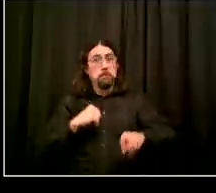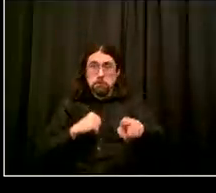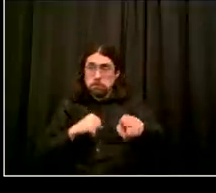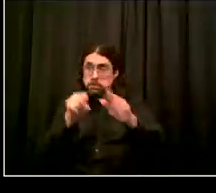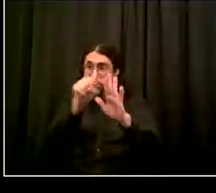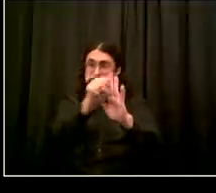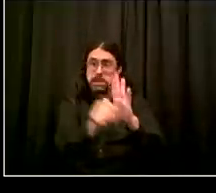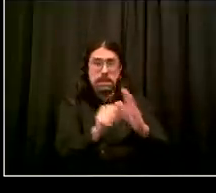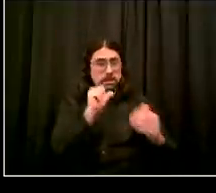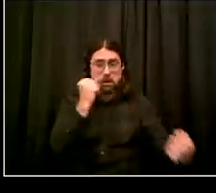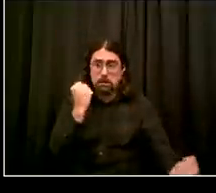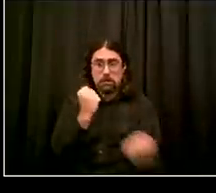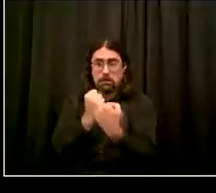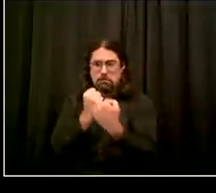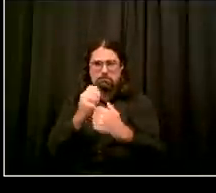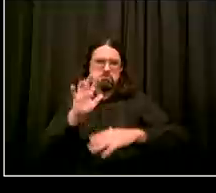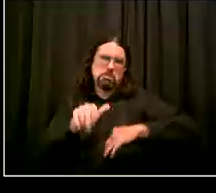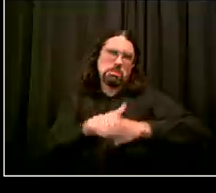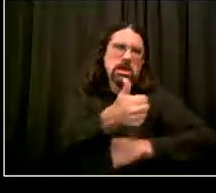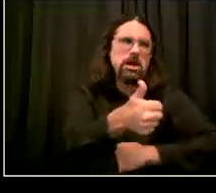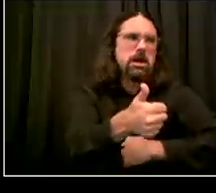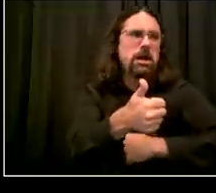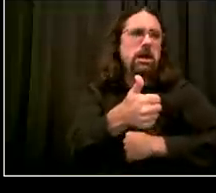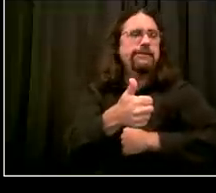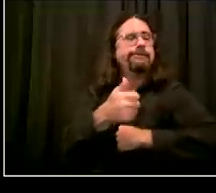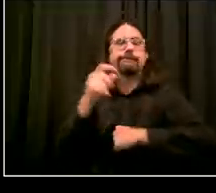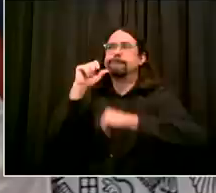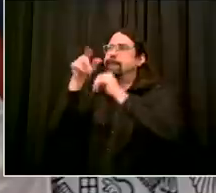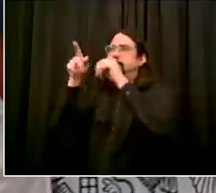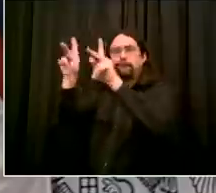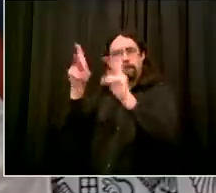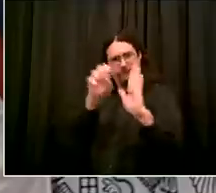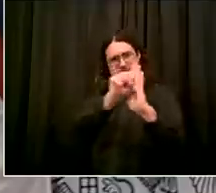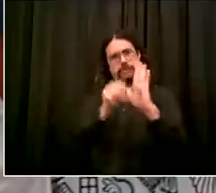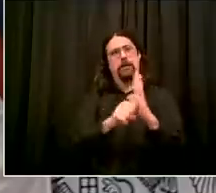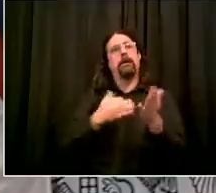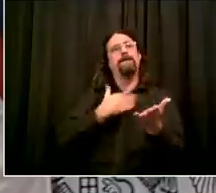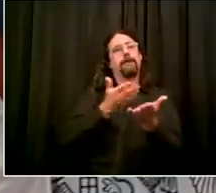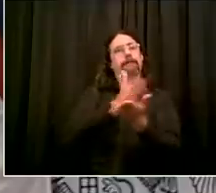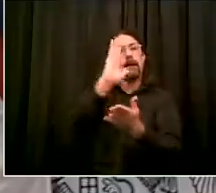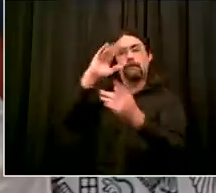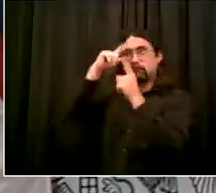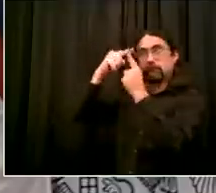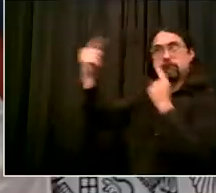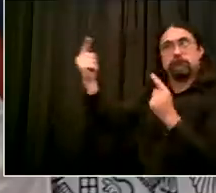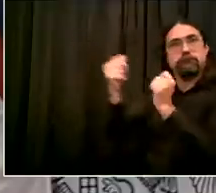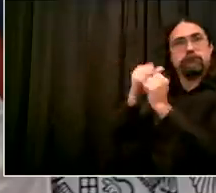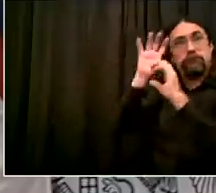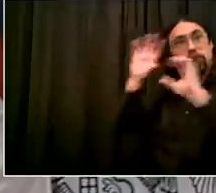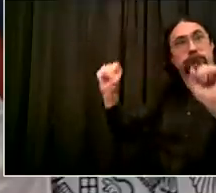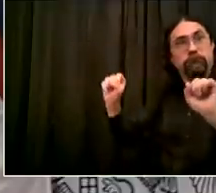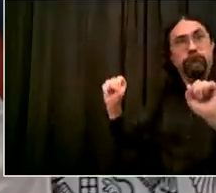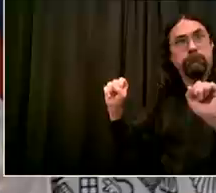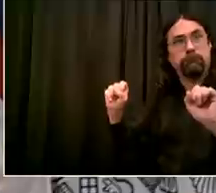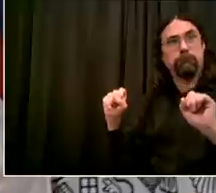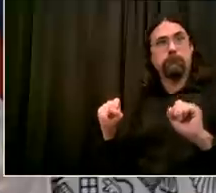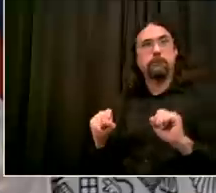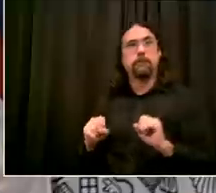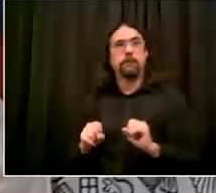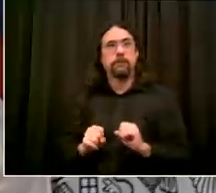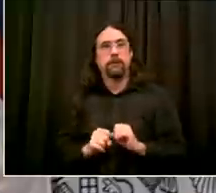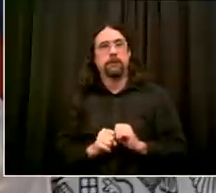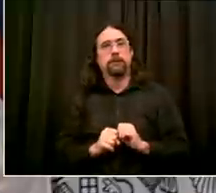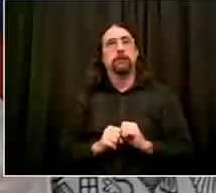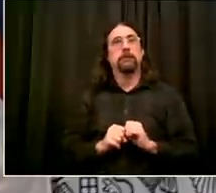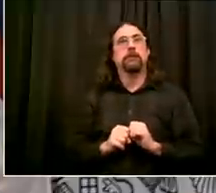the city uh ahead dana thank you and then on another topic on on the topic of